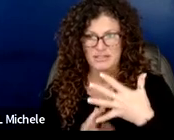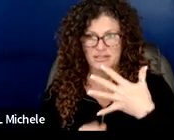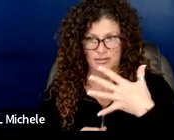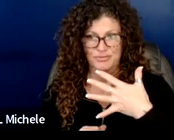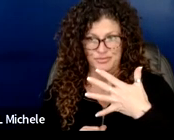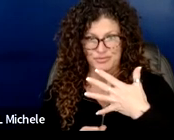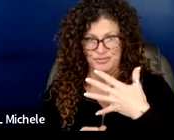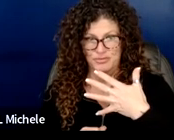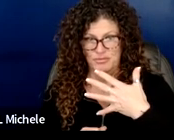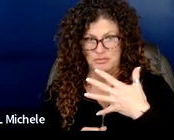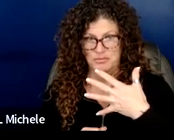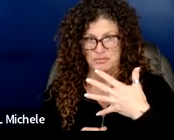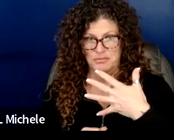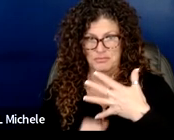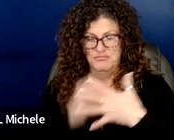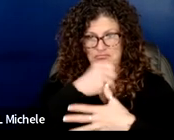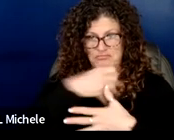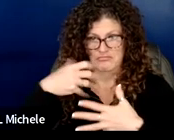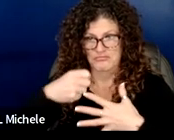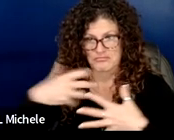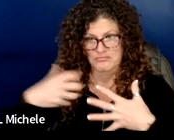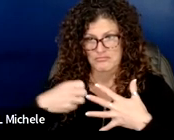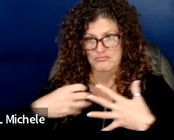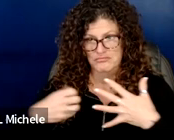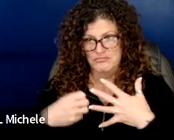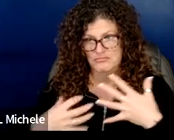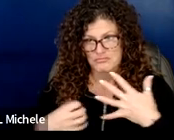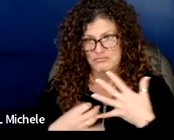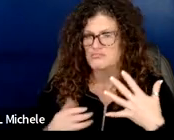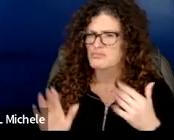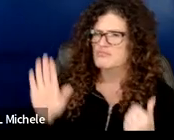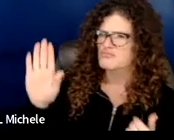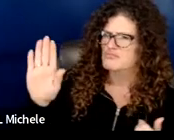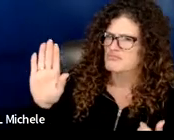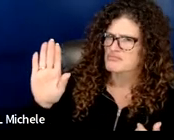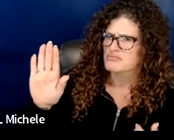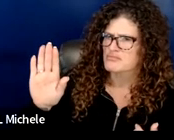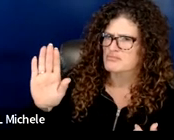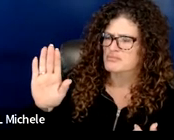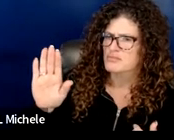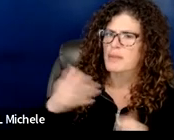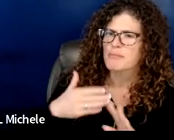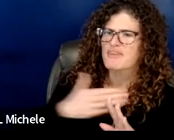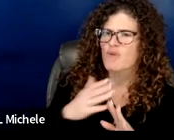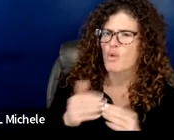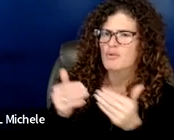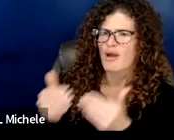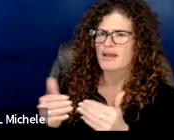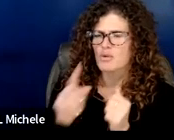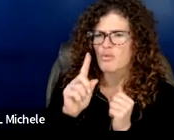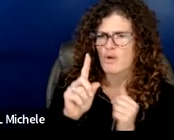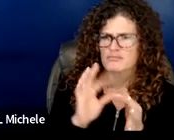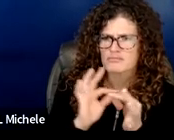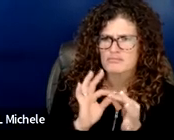parts and as you look at it the five parts are excuse me um yes okay before we go on just um